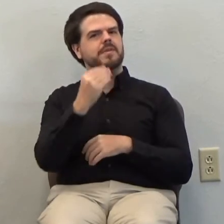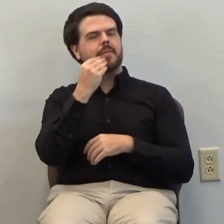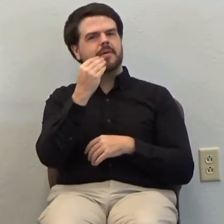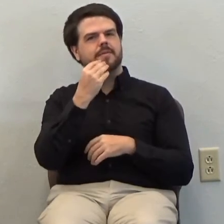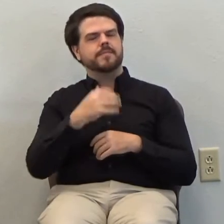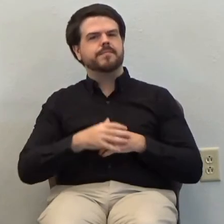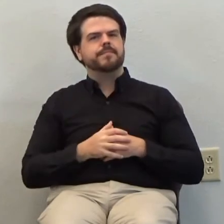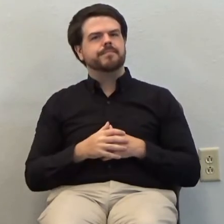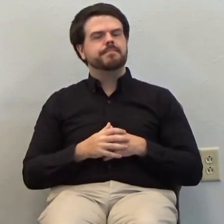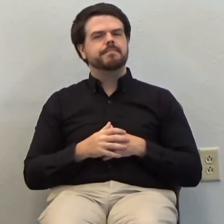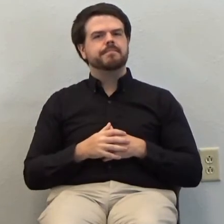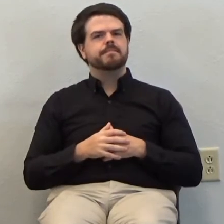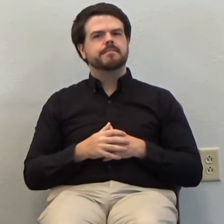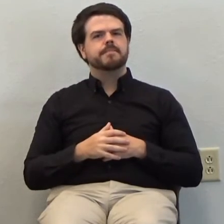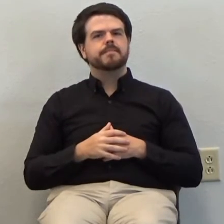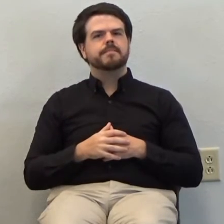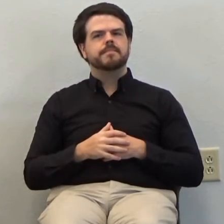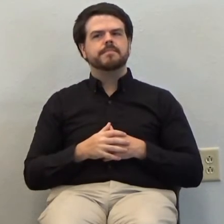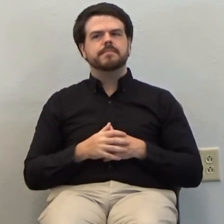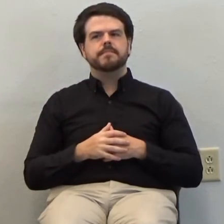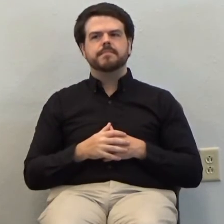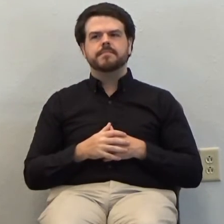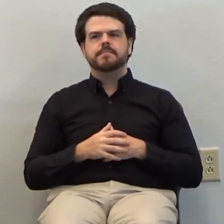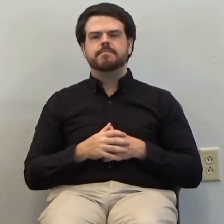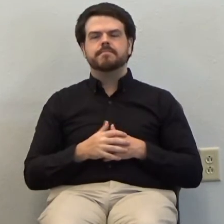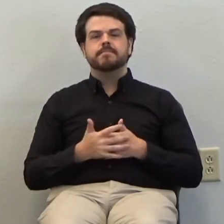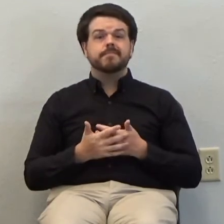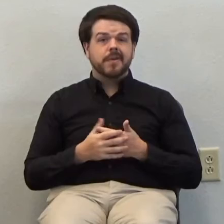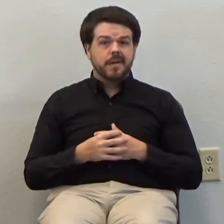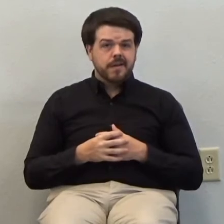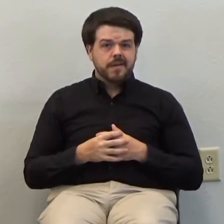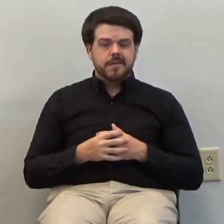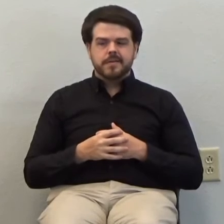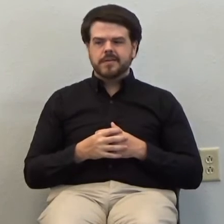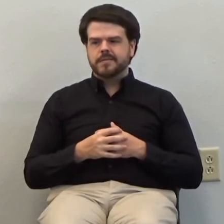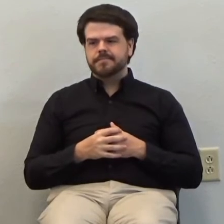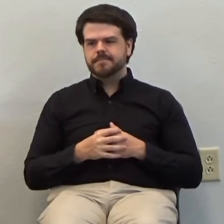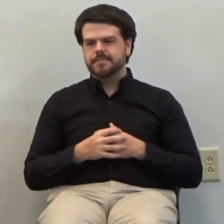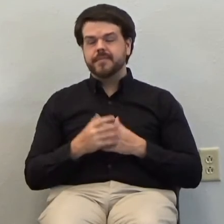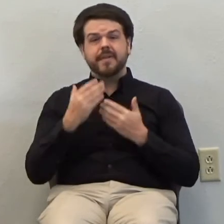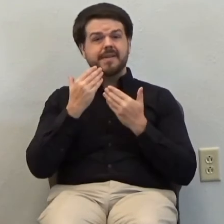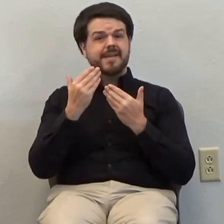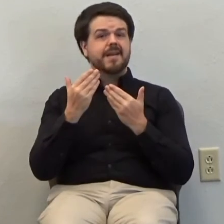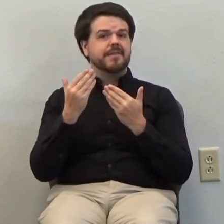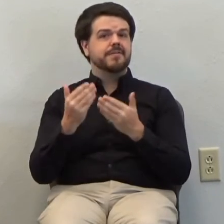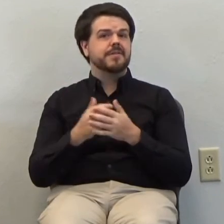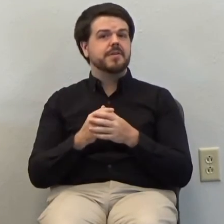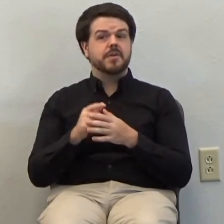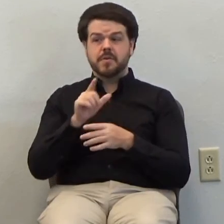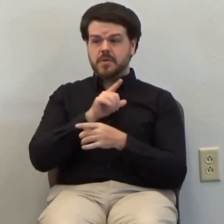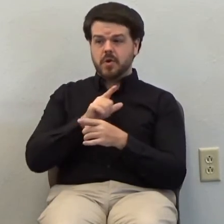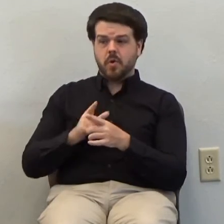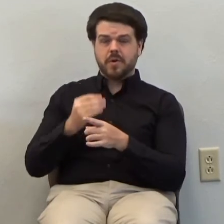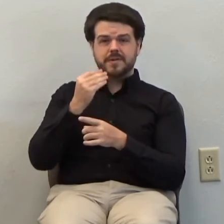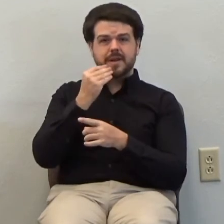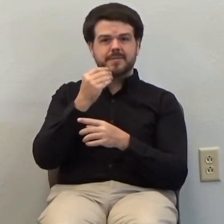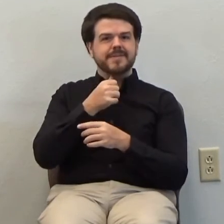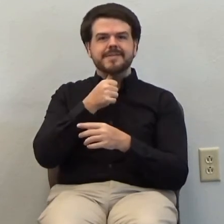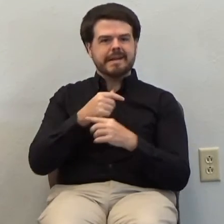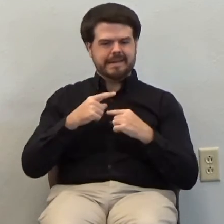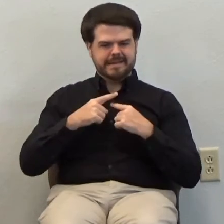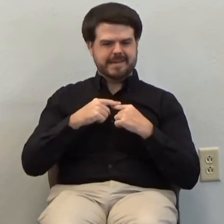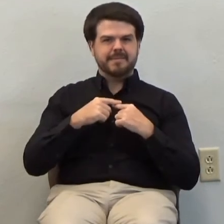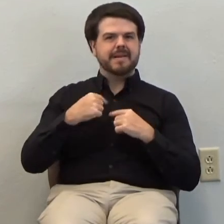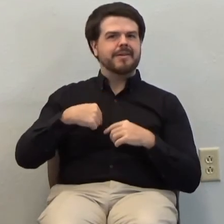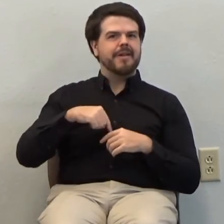you know thankfully what transpires or what the lord gives us in the lord's supper doesn't depend on us it depends on his